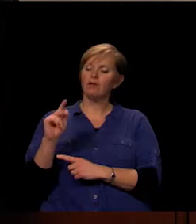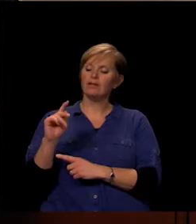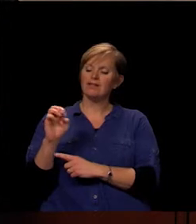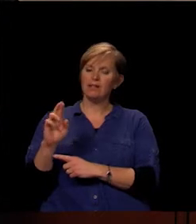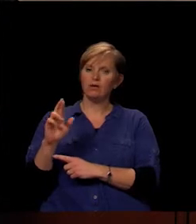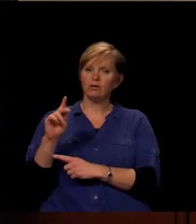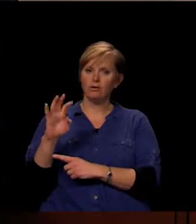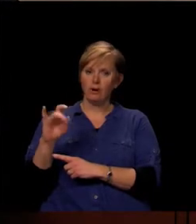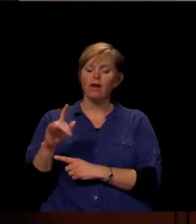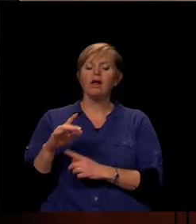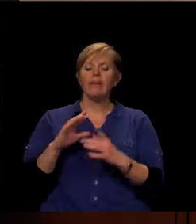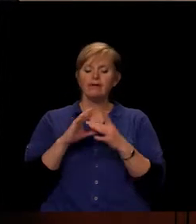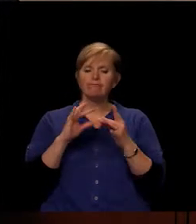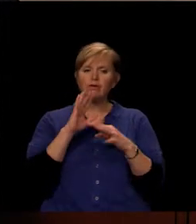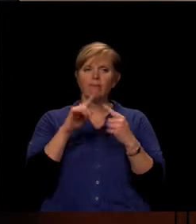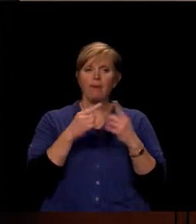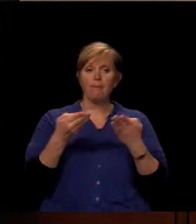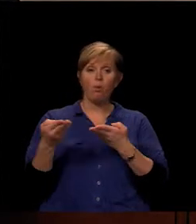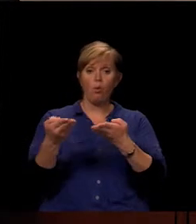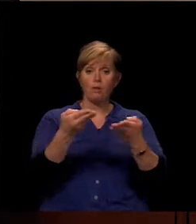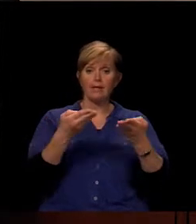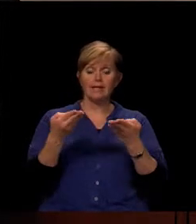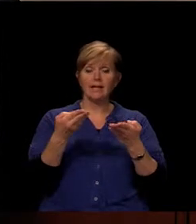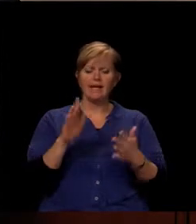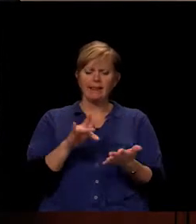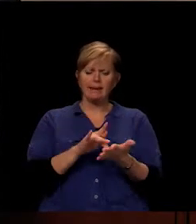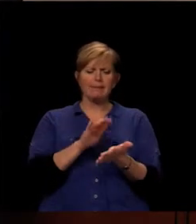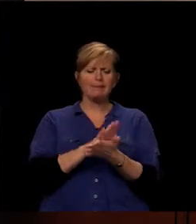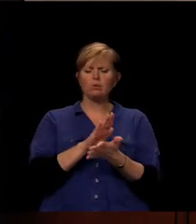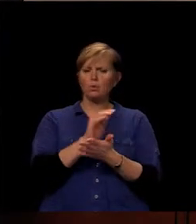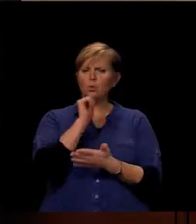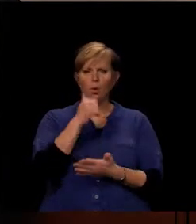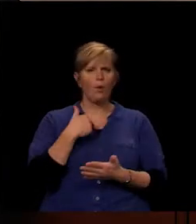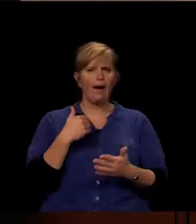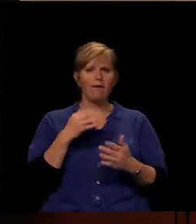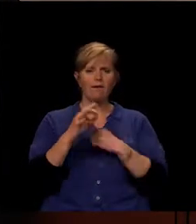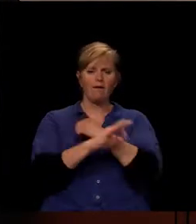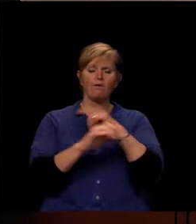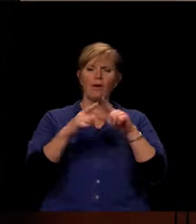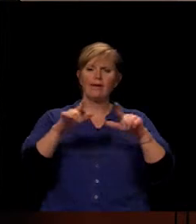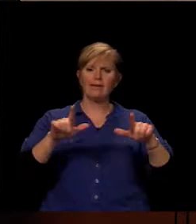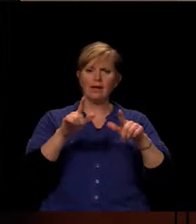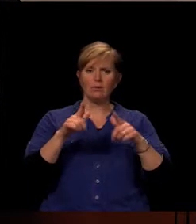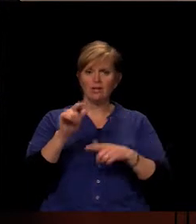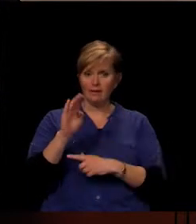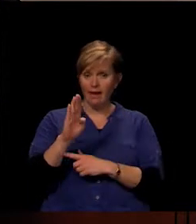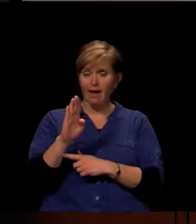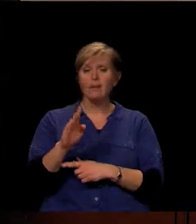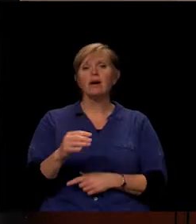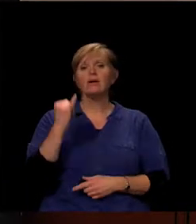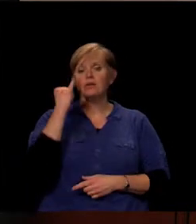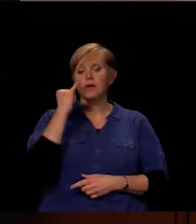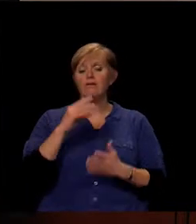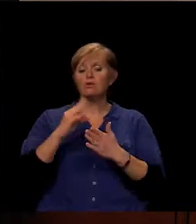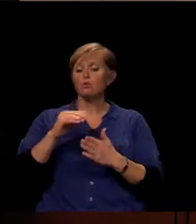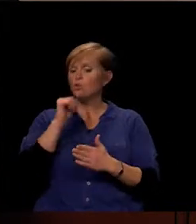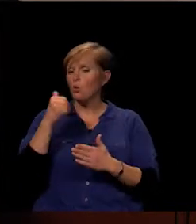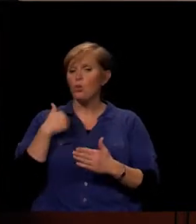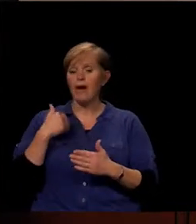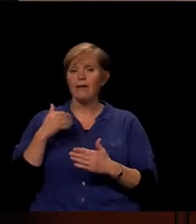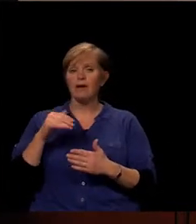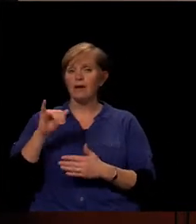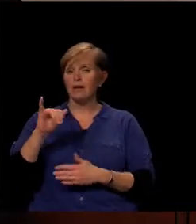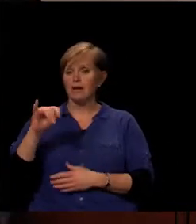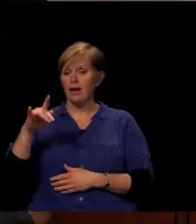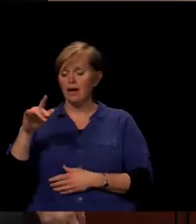and we don't have a language lab in the middle schools, but if students had an iPad or device, that would be something they could do in the classroom as